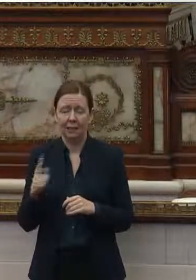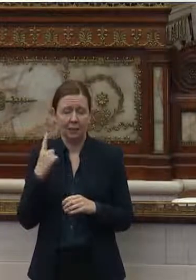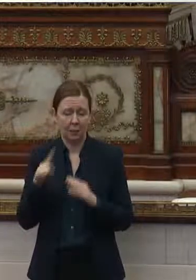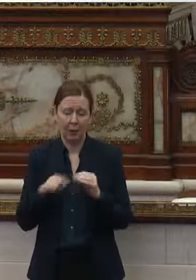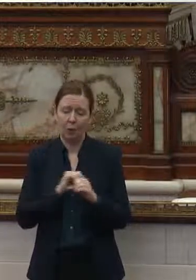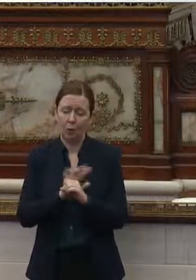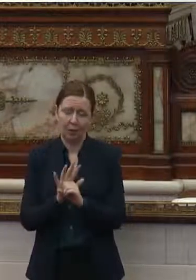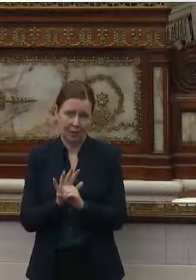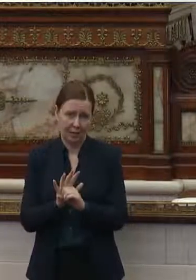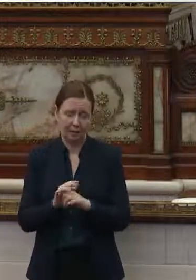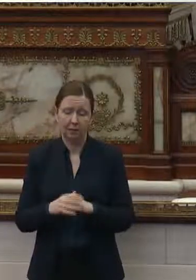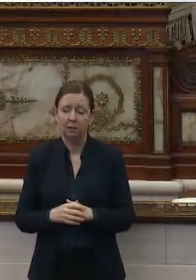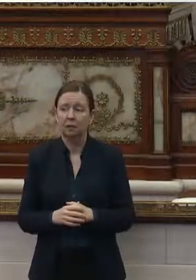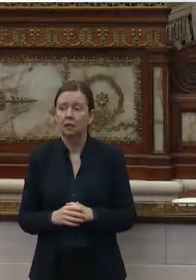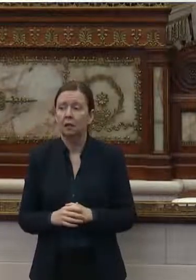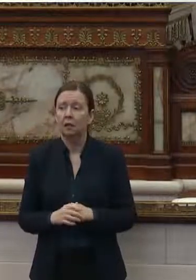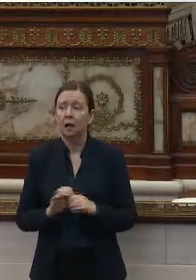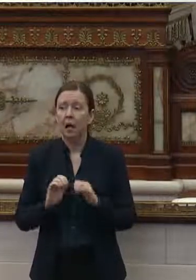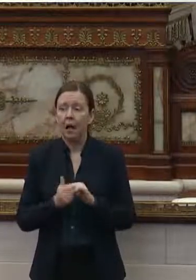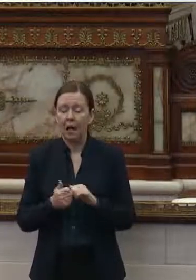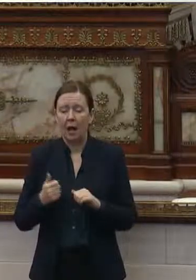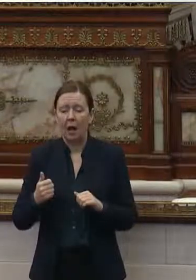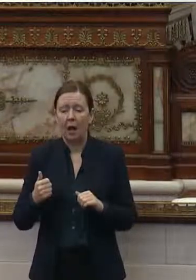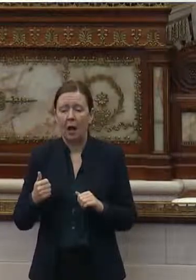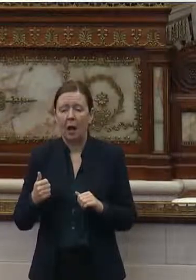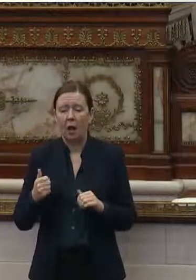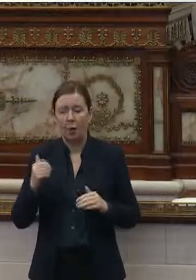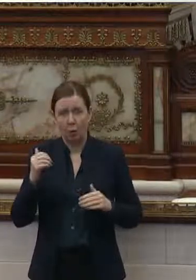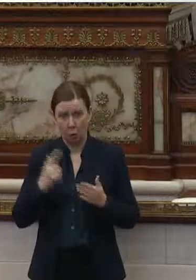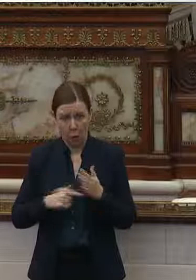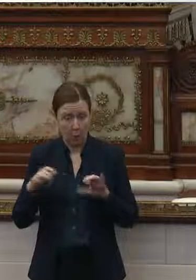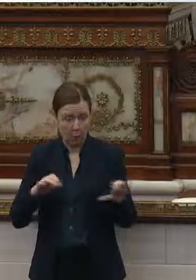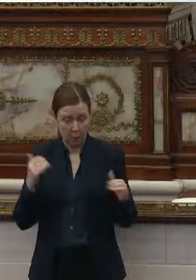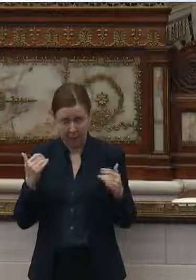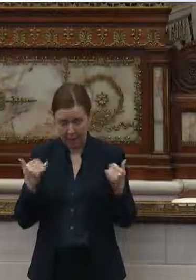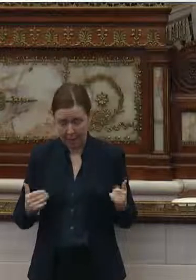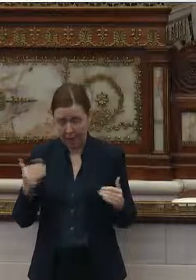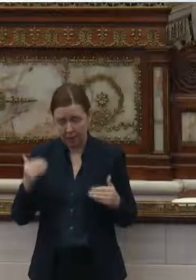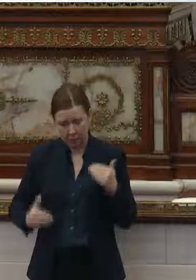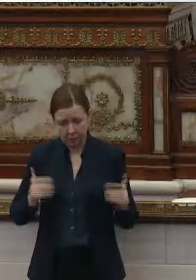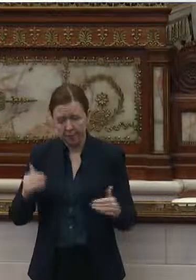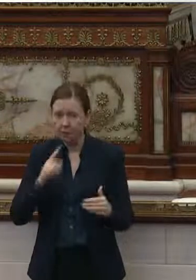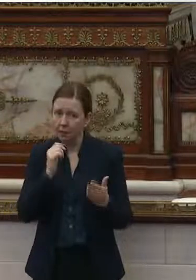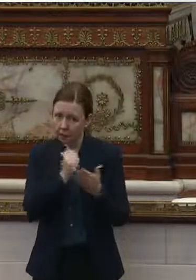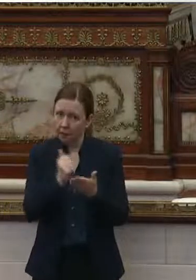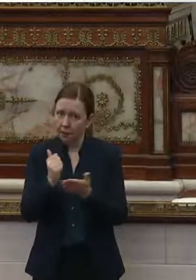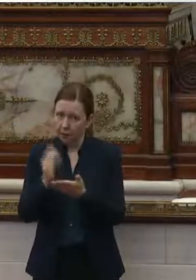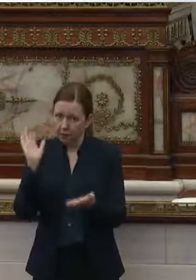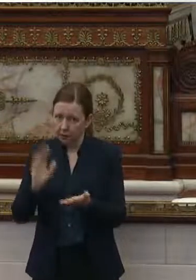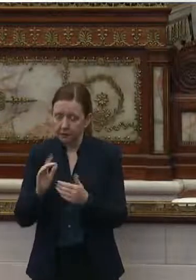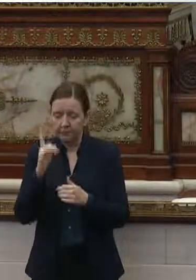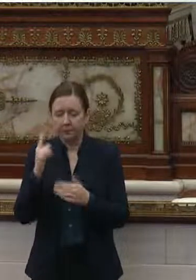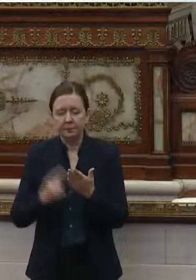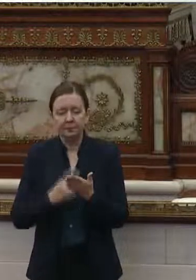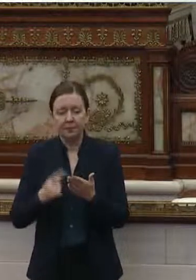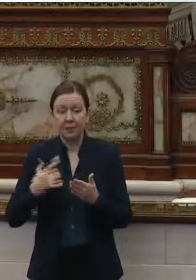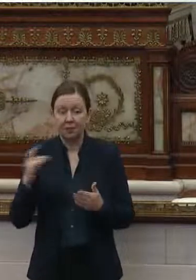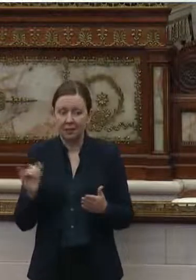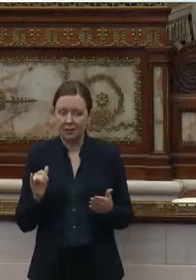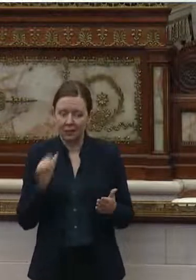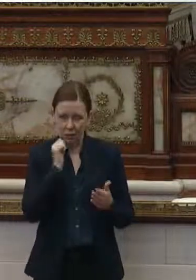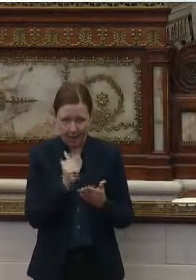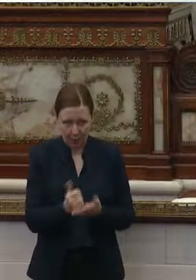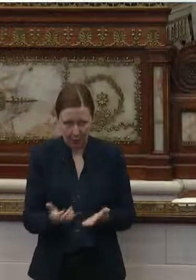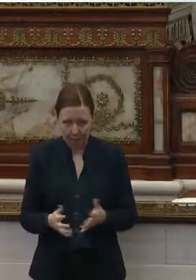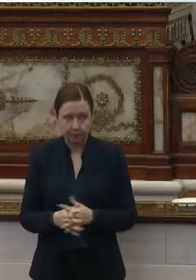-19 and how the steps that we're taking are actually helping. Because sometimes it may feel like that they're